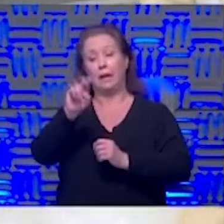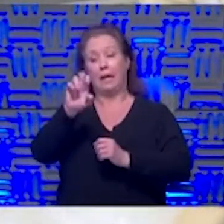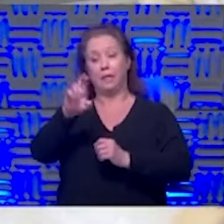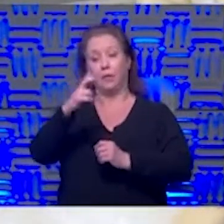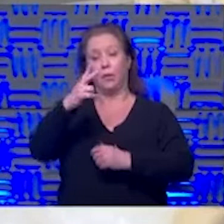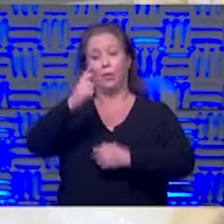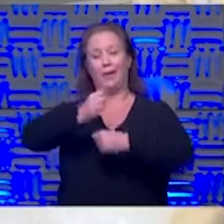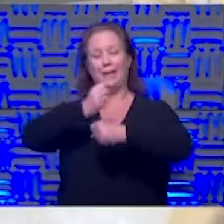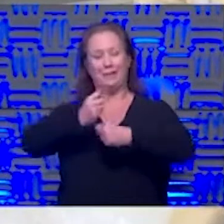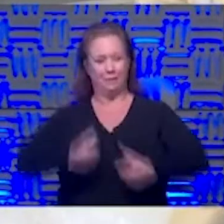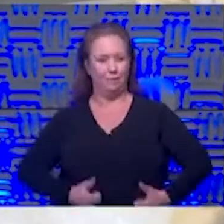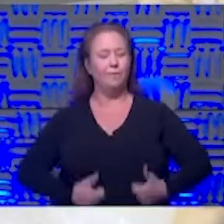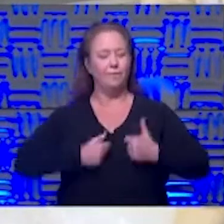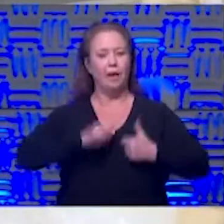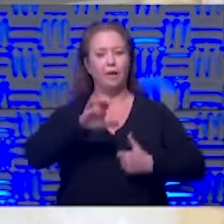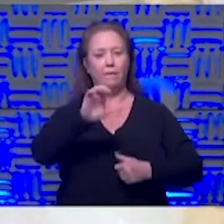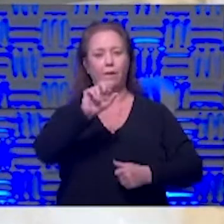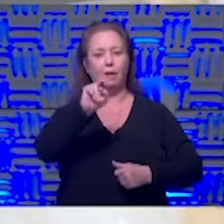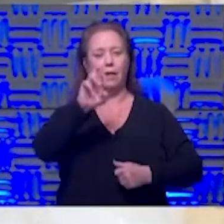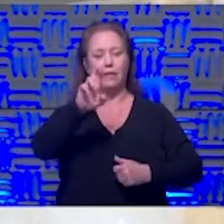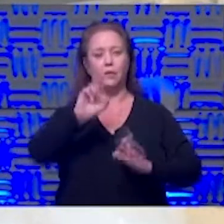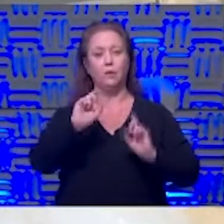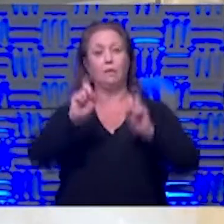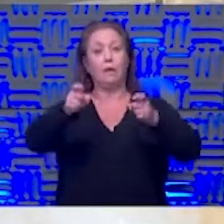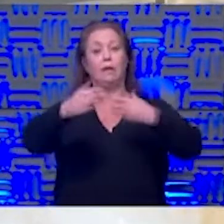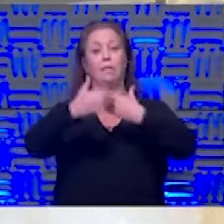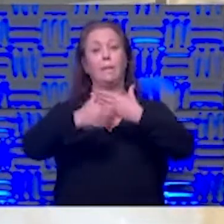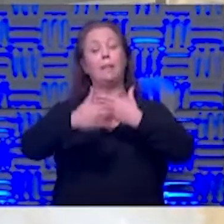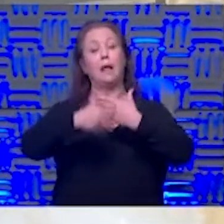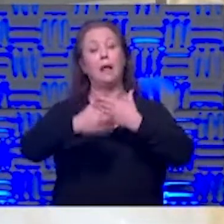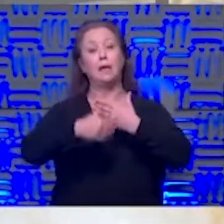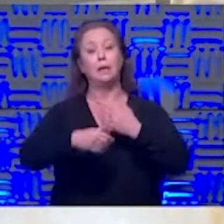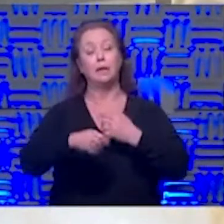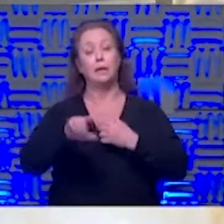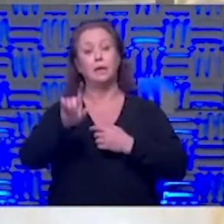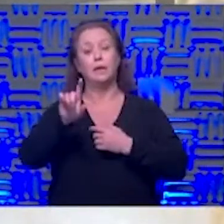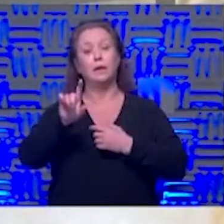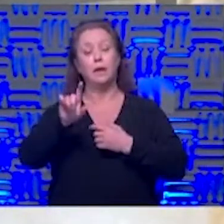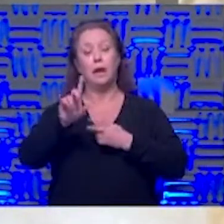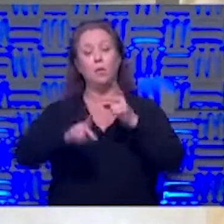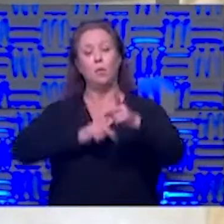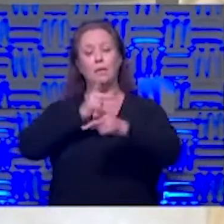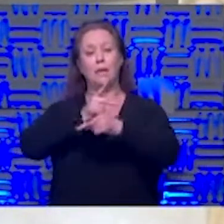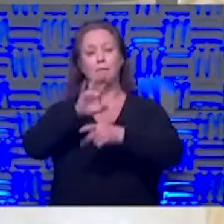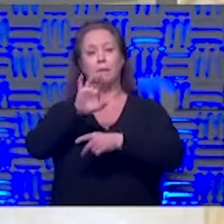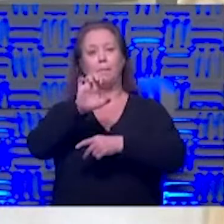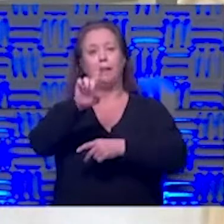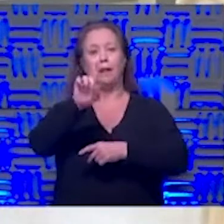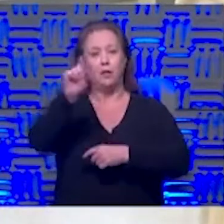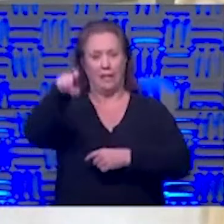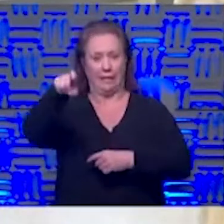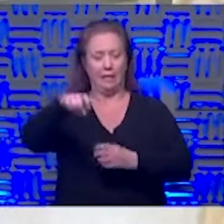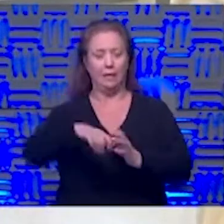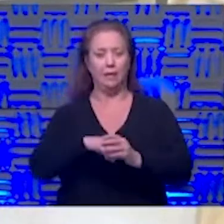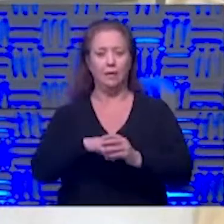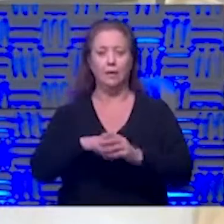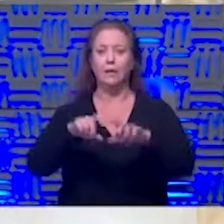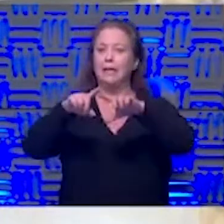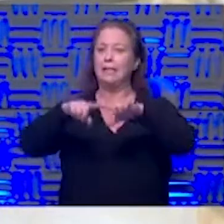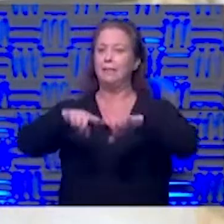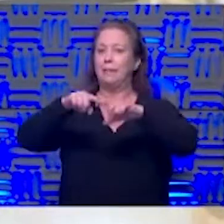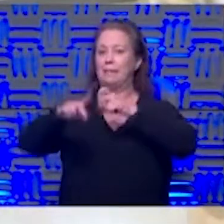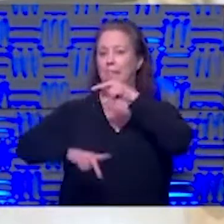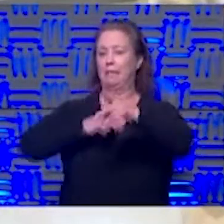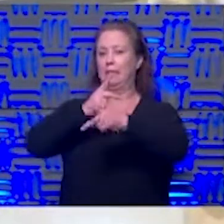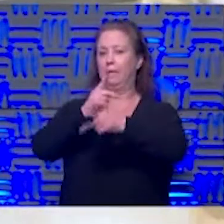years plus past active treatment give blood and also what types are needed well it depends on the type of cancer so